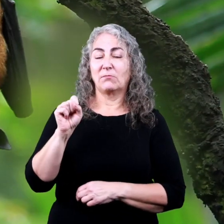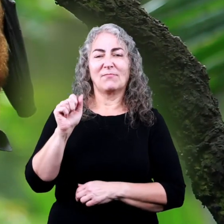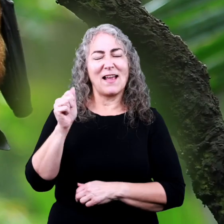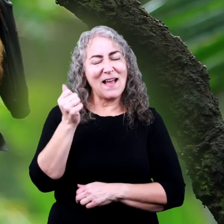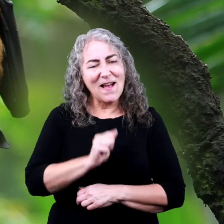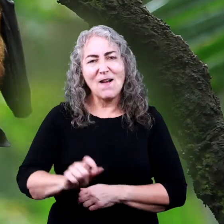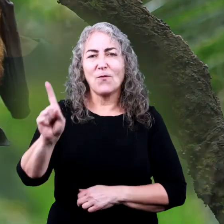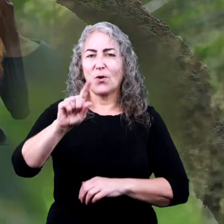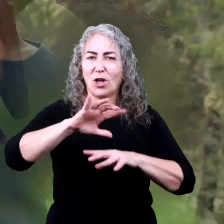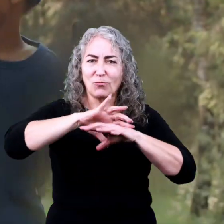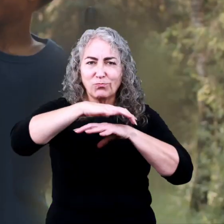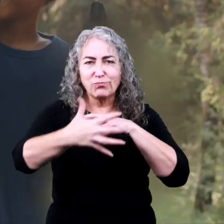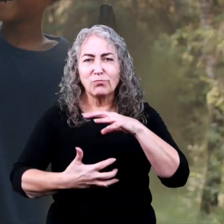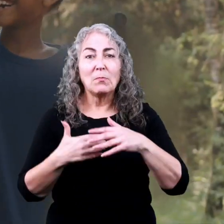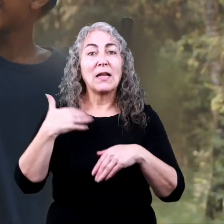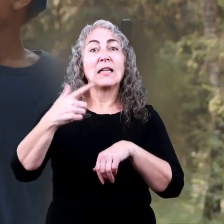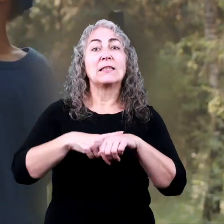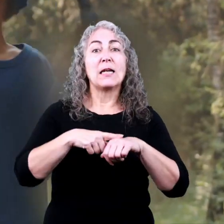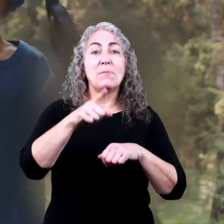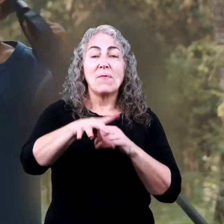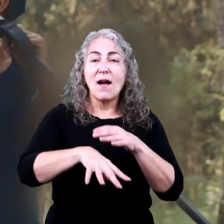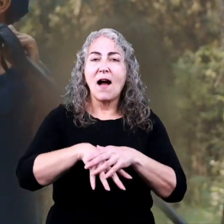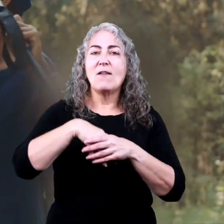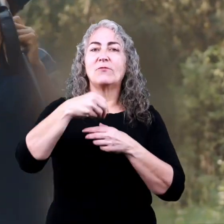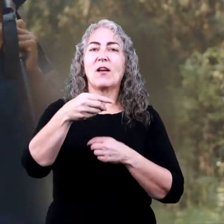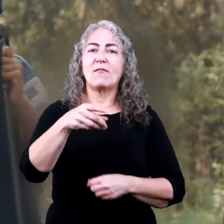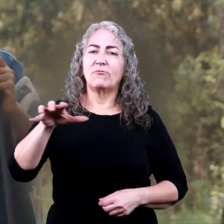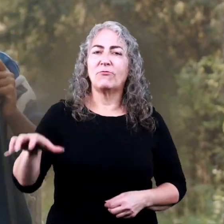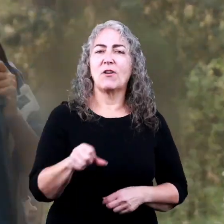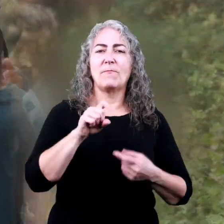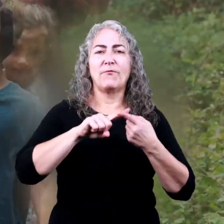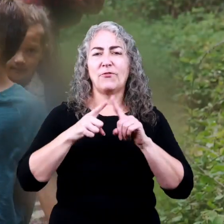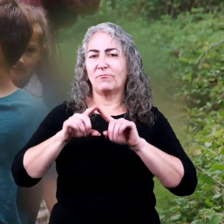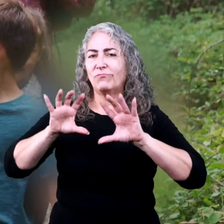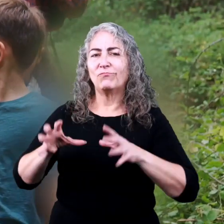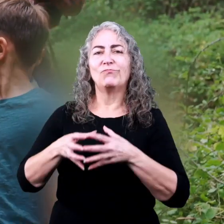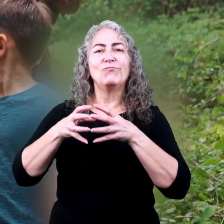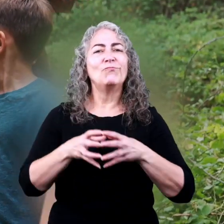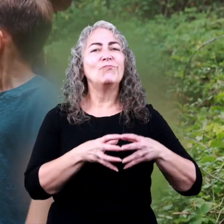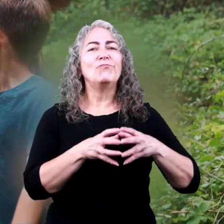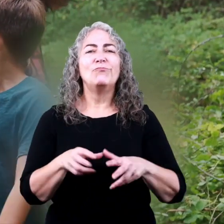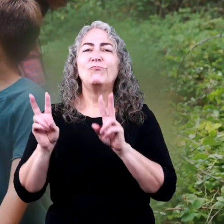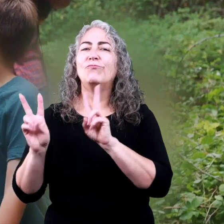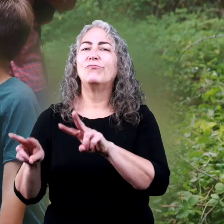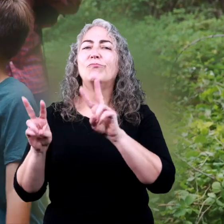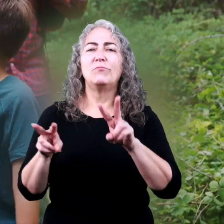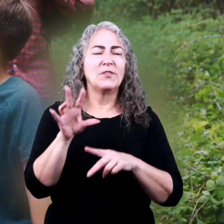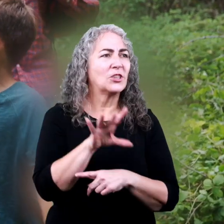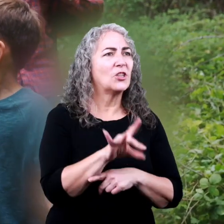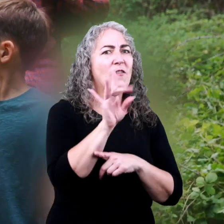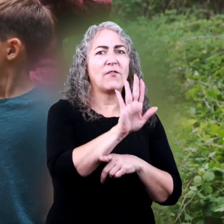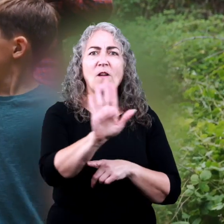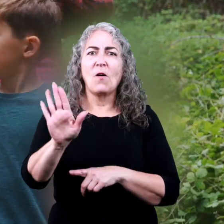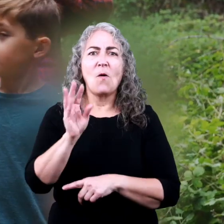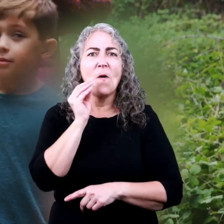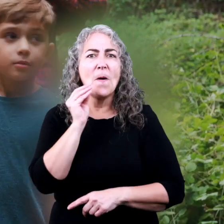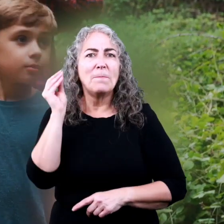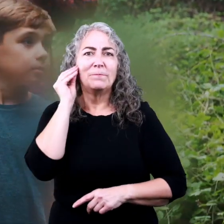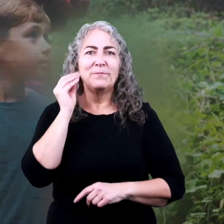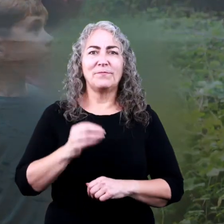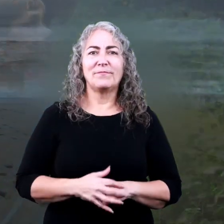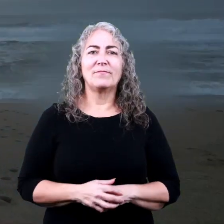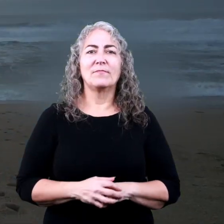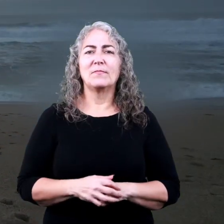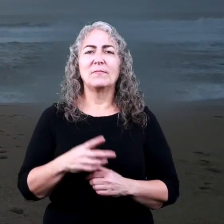everywhere. Habitats next time you are outside, grab a group of friends and see if you can discover your own habitat.